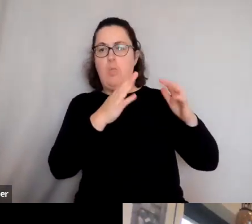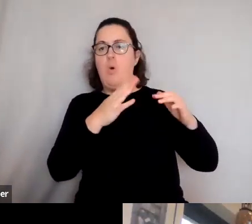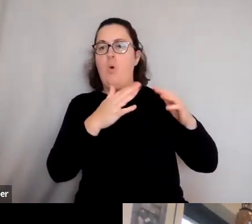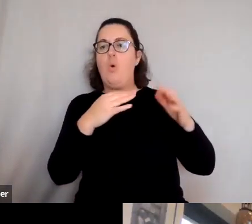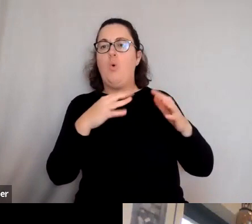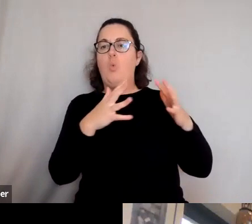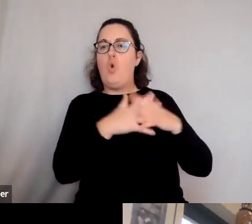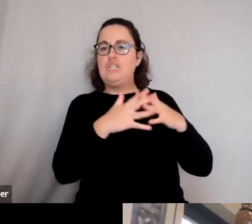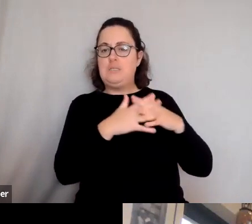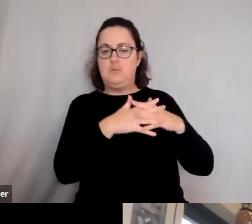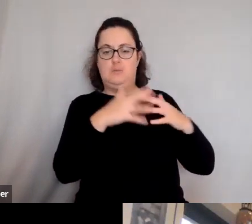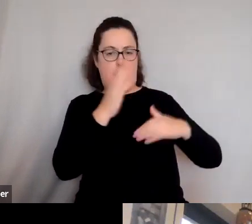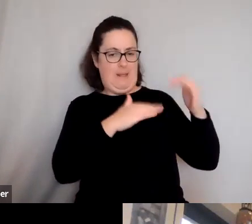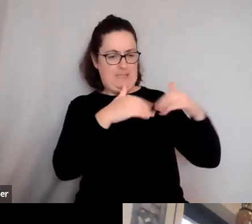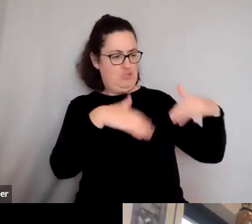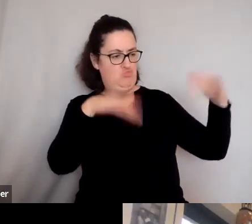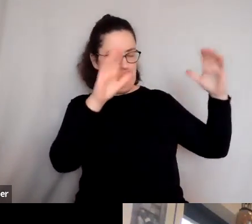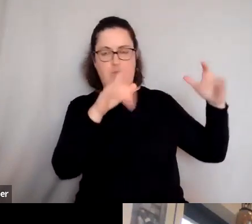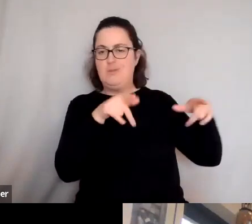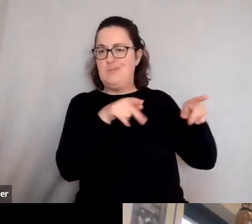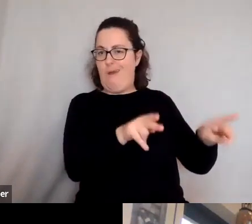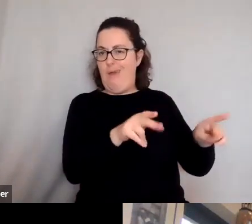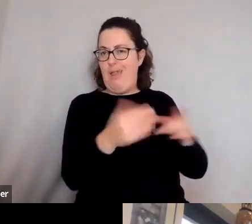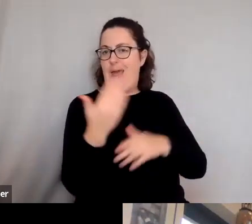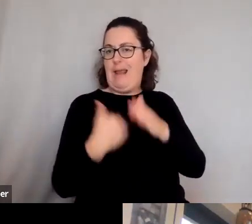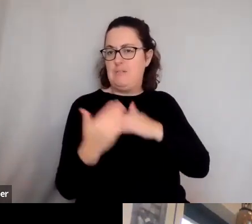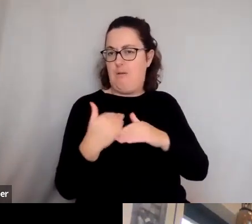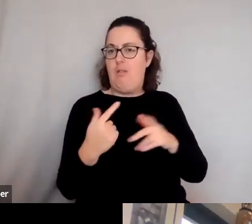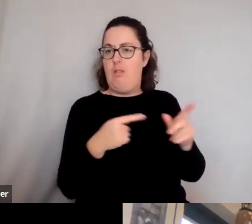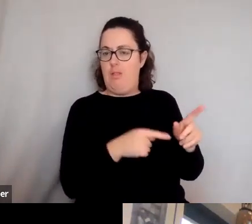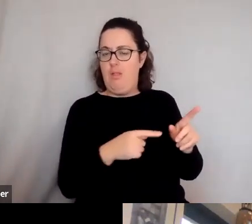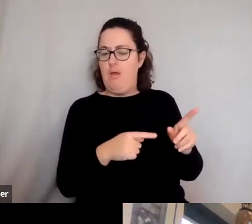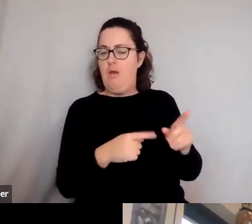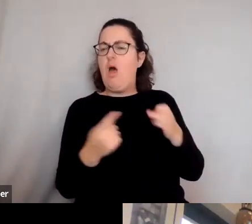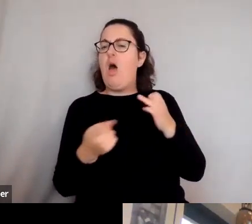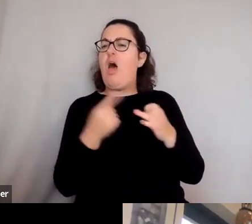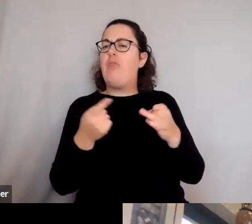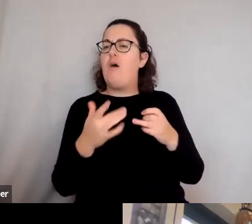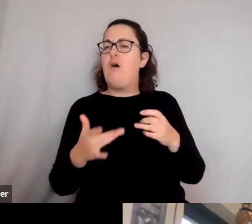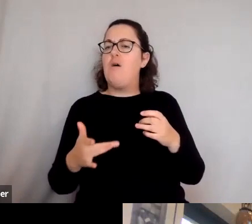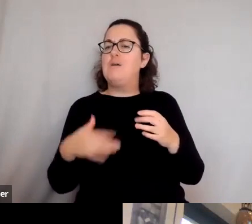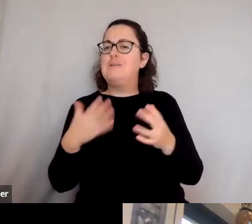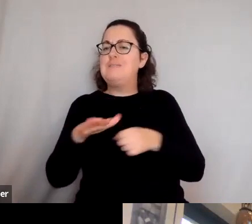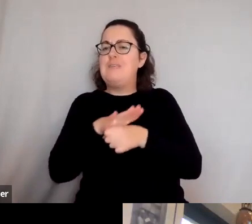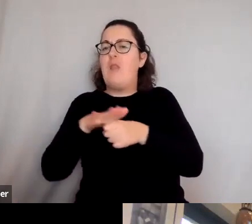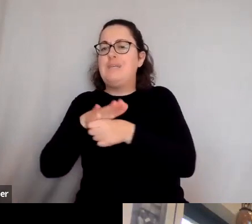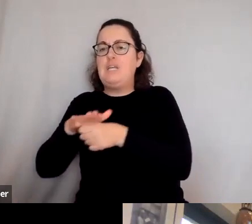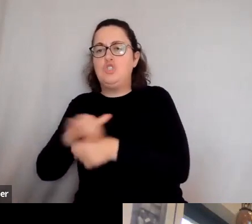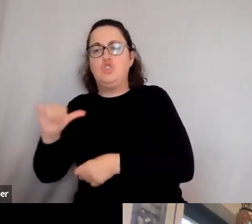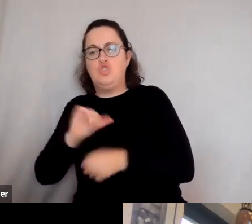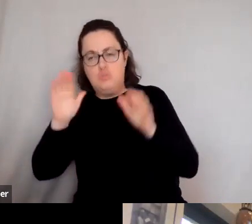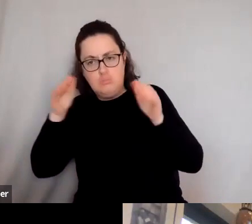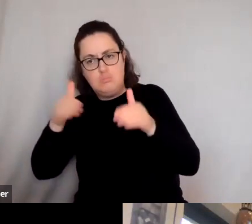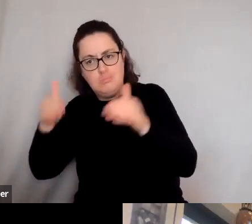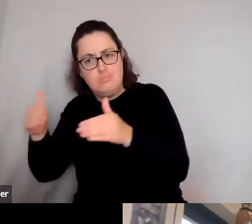that neoclassical style, etc. What, what are the other civilizations we should be spending more time and